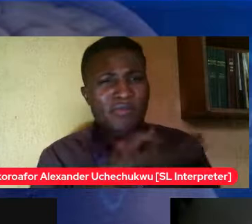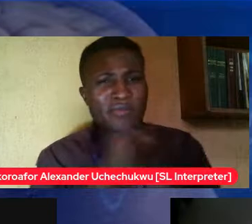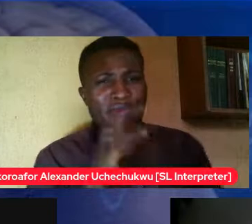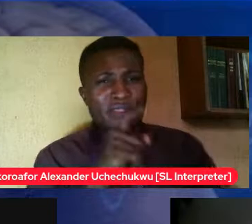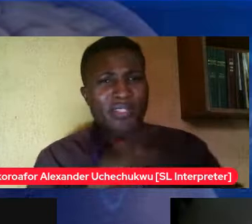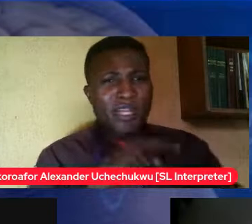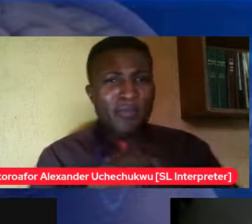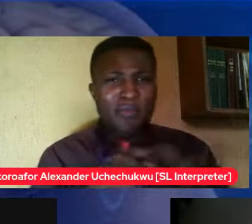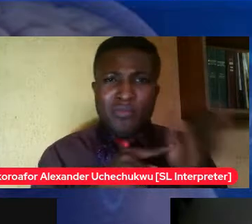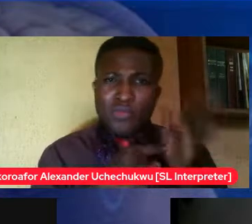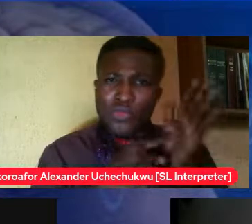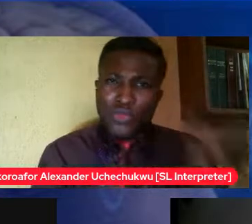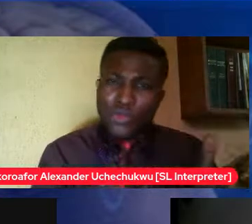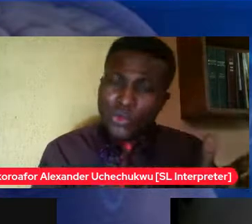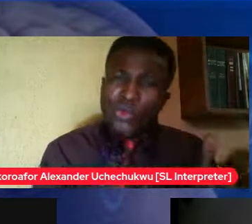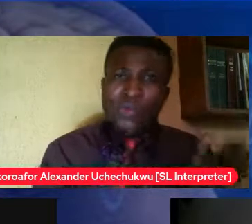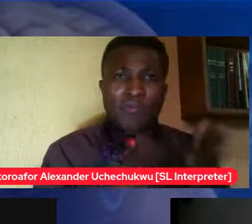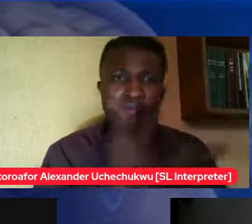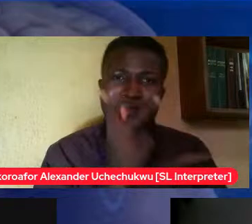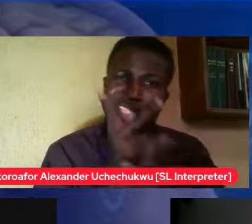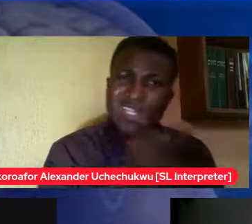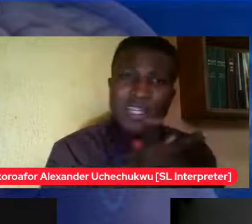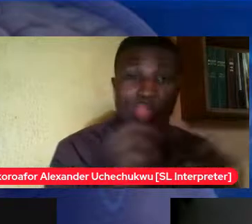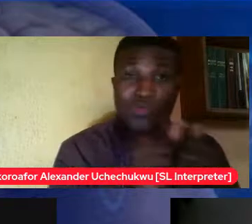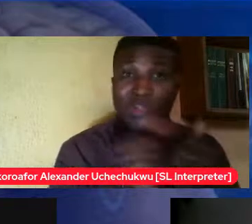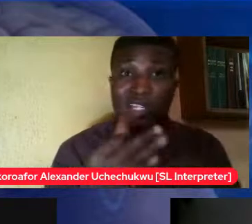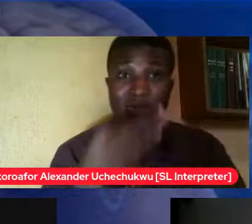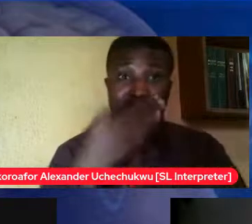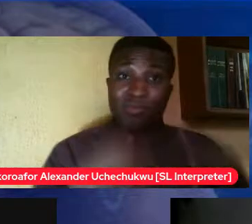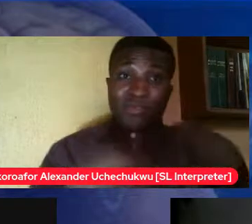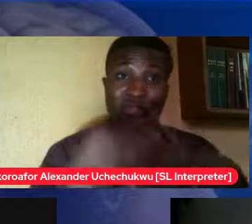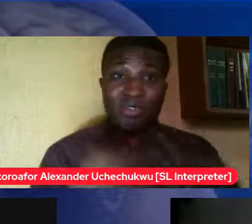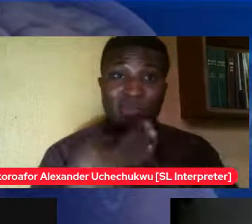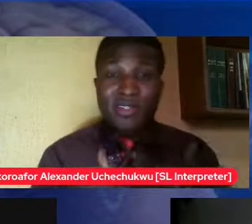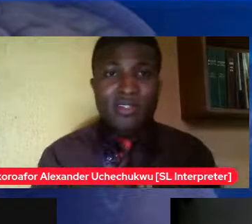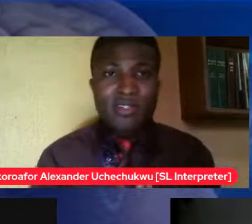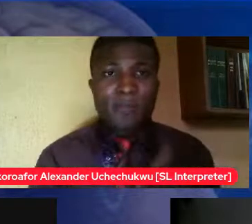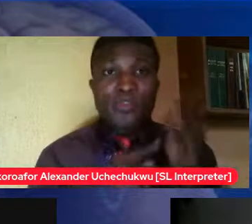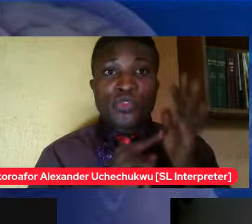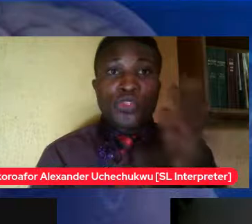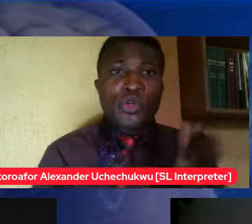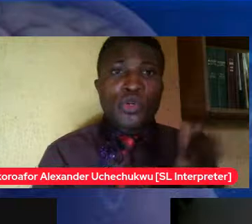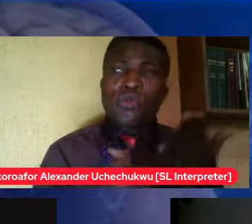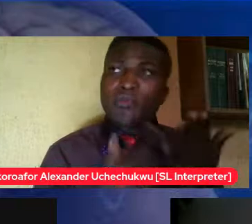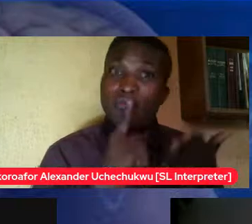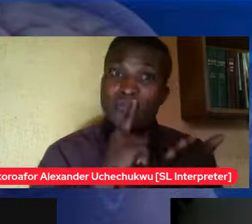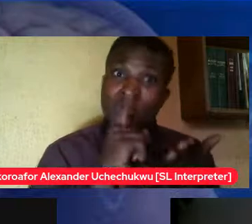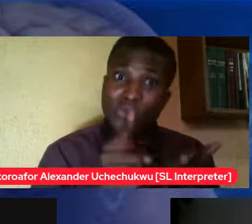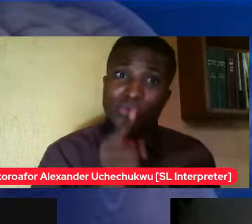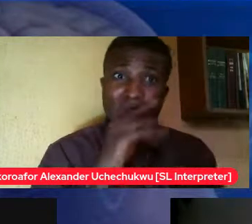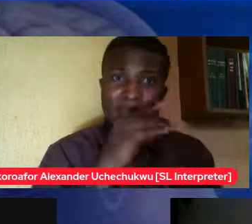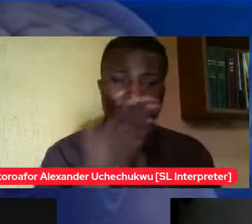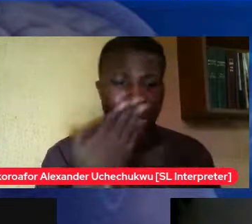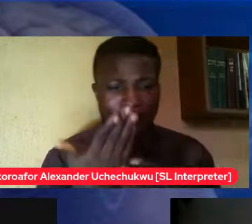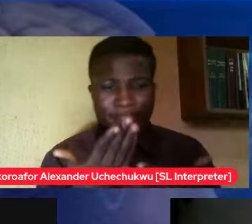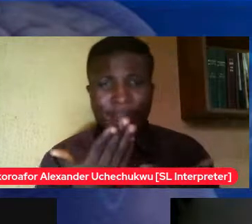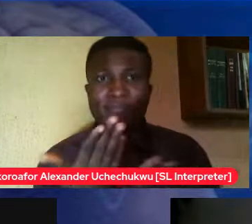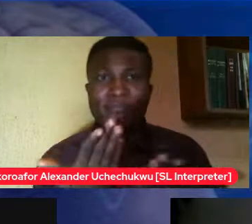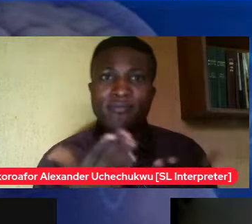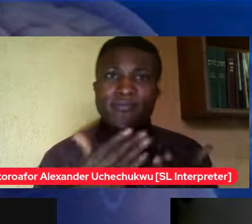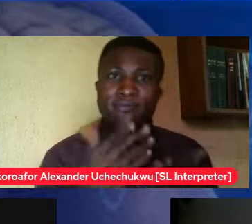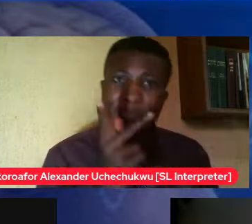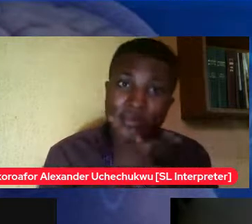concern without judgment if you show genuine concern without judgment you'll be amazed at what teenagers will tell you